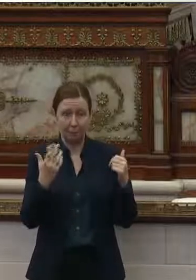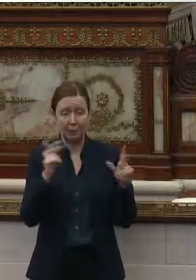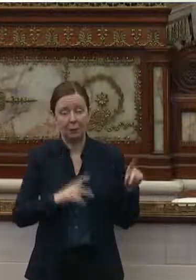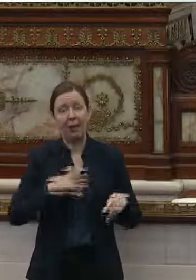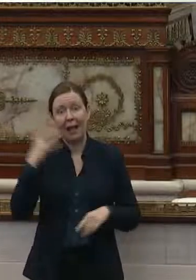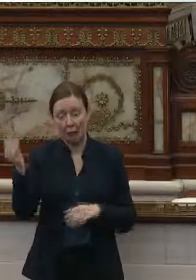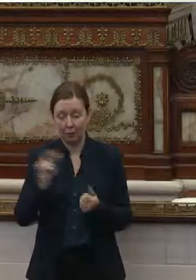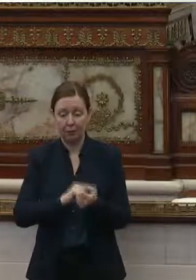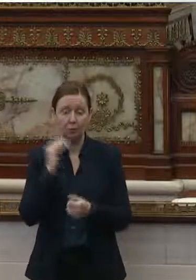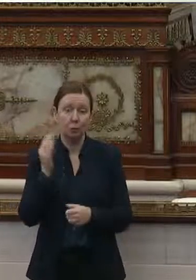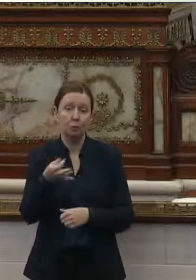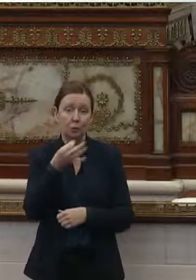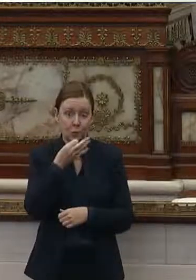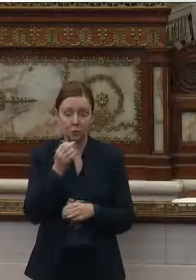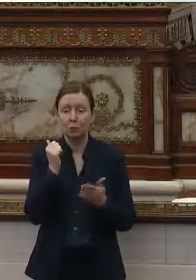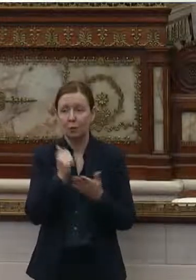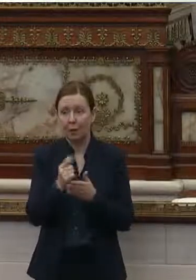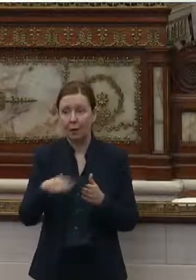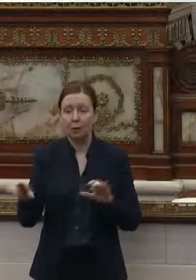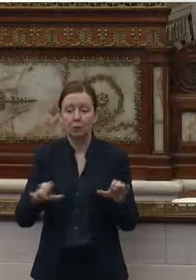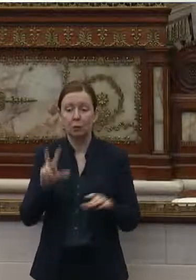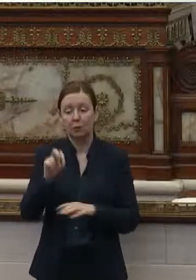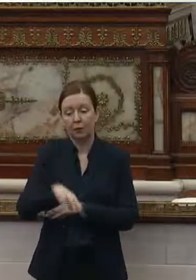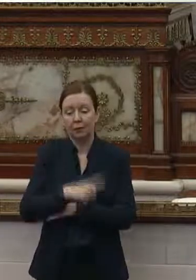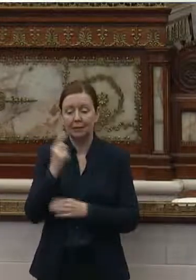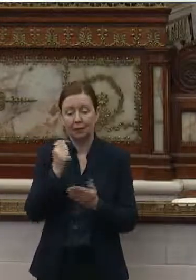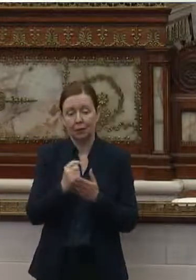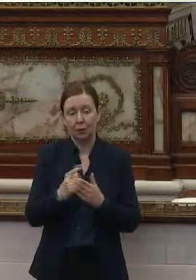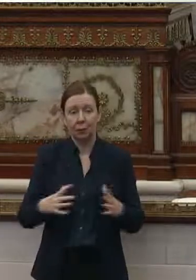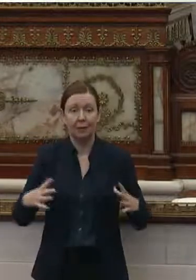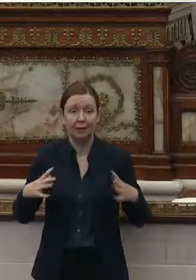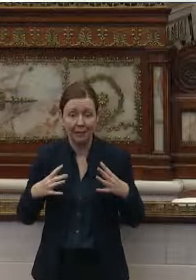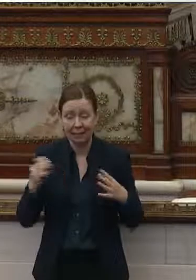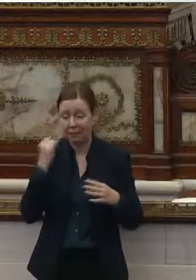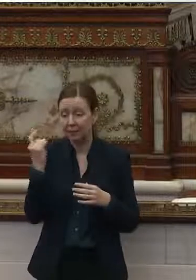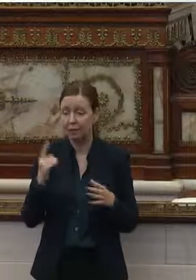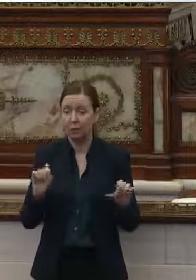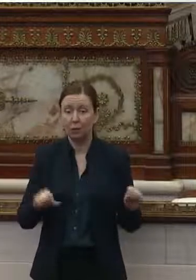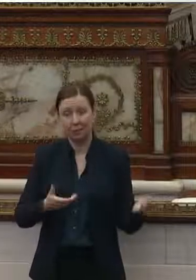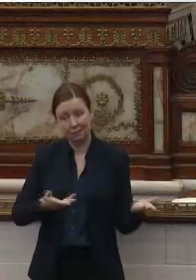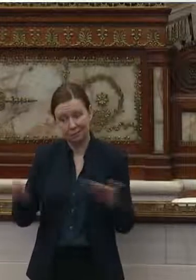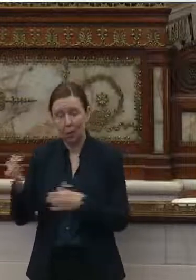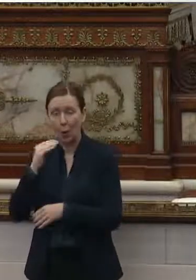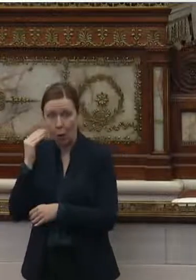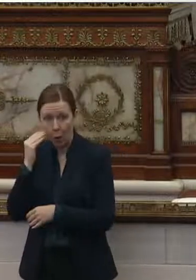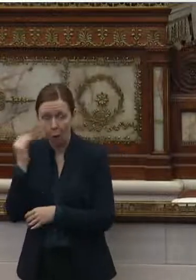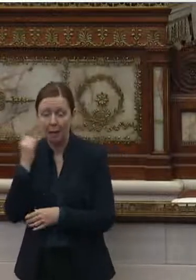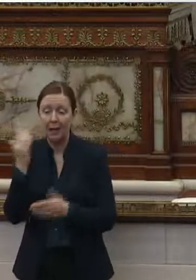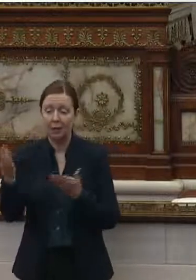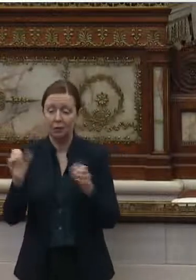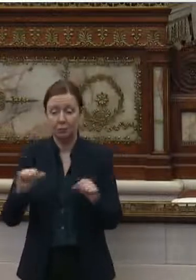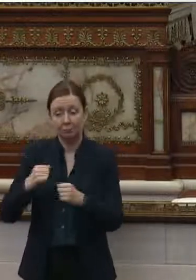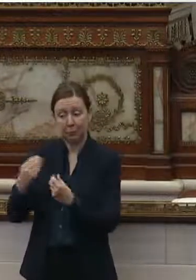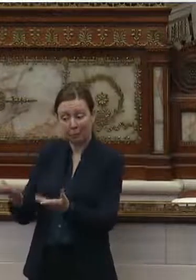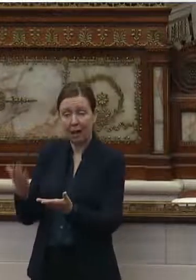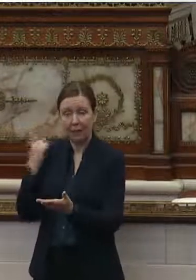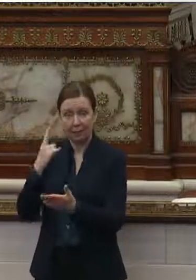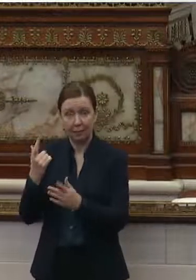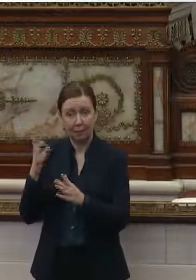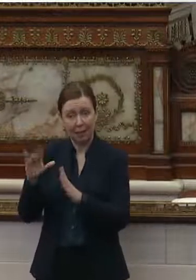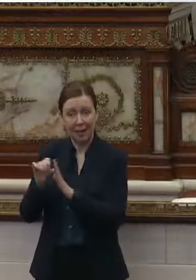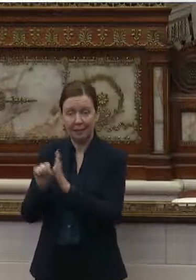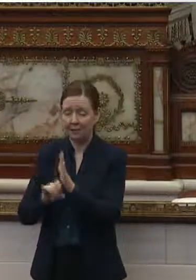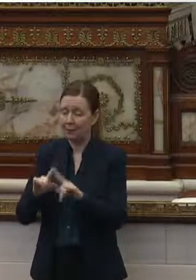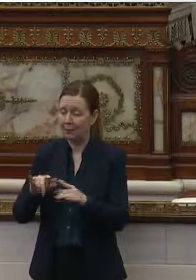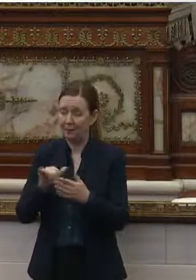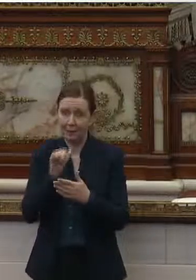sooner, to help people do a 30-day therapeutic leave if someone could take them home, and if services could be provided from the state. But